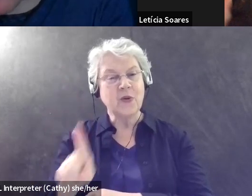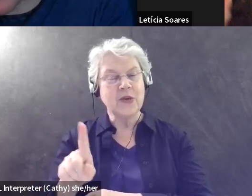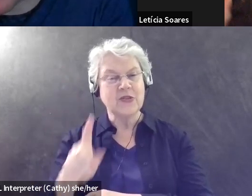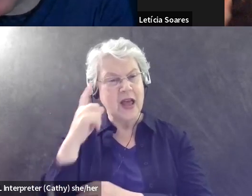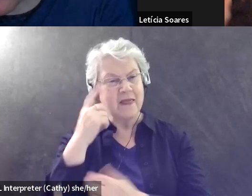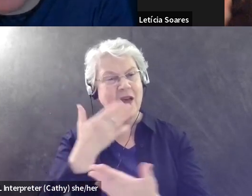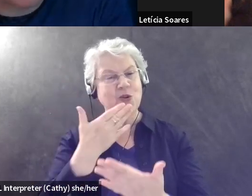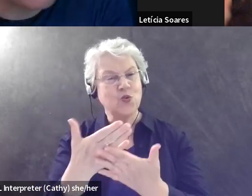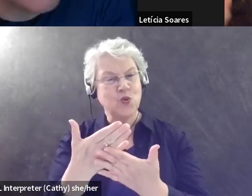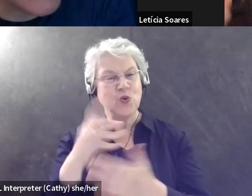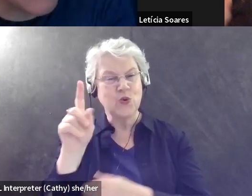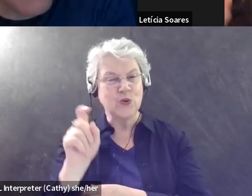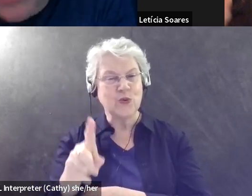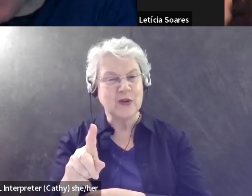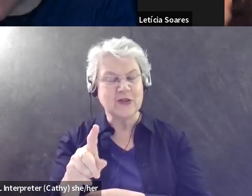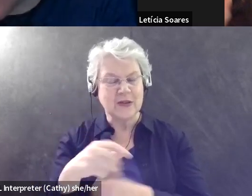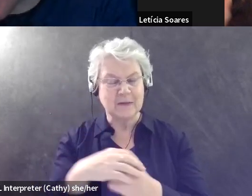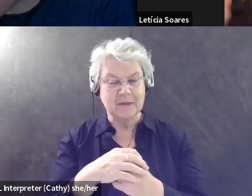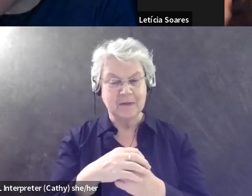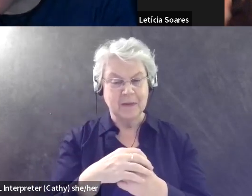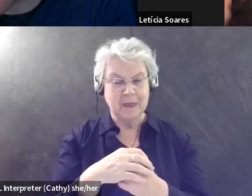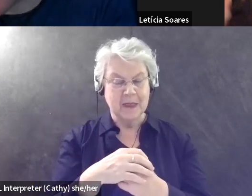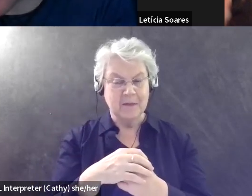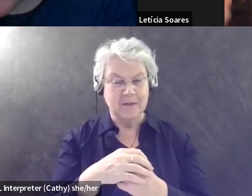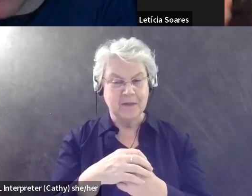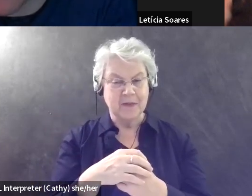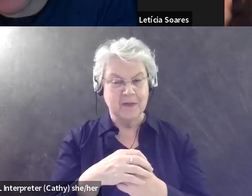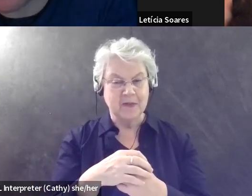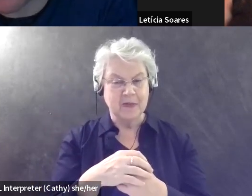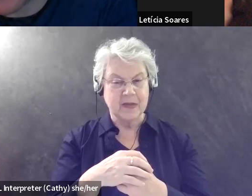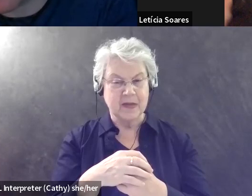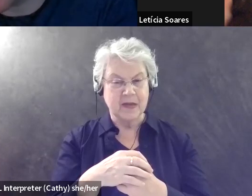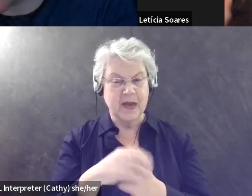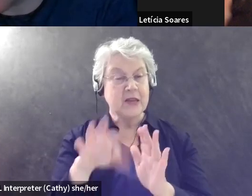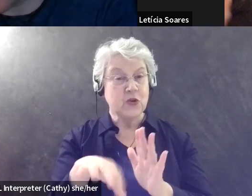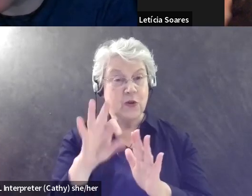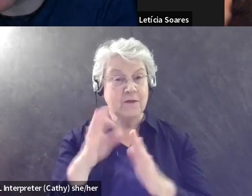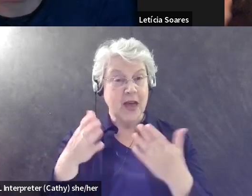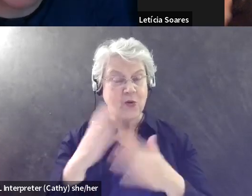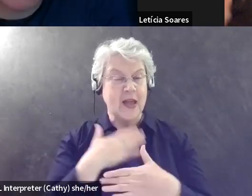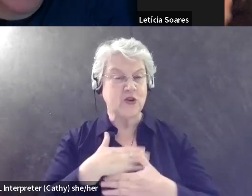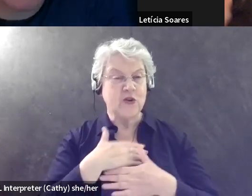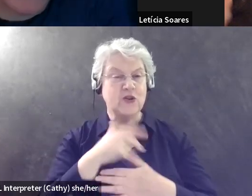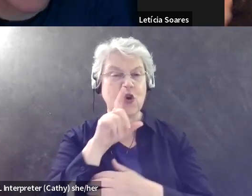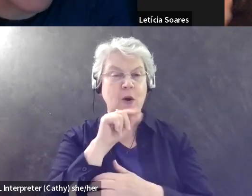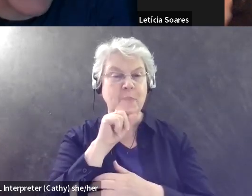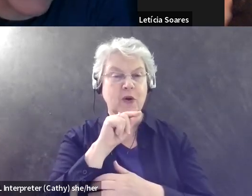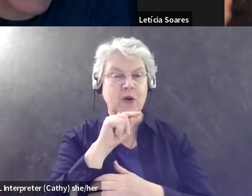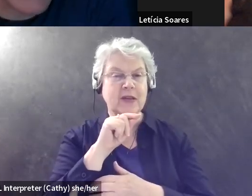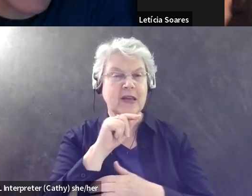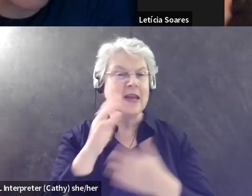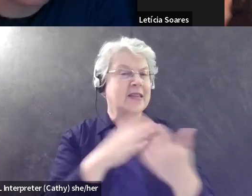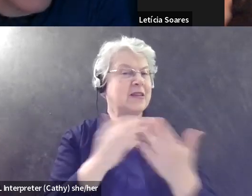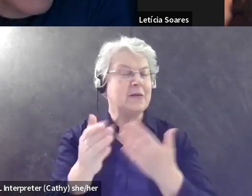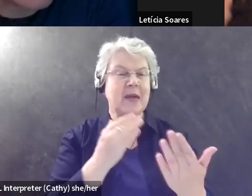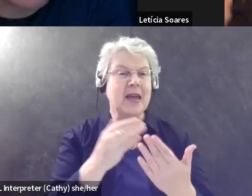it was a really great, great question. We sort of touched on it already, but, um, the question was, have you found a way to enjoy birds on days when your pain or fatigue